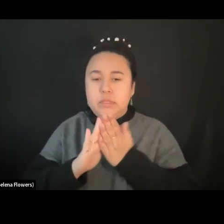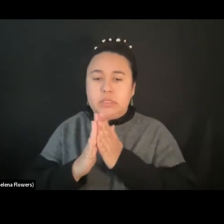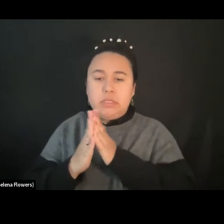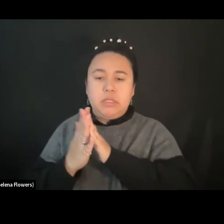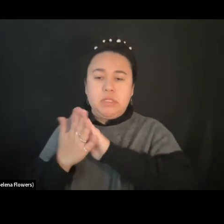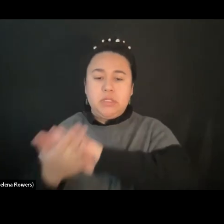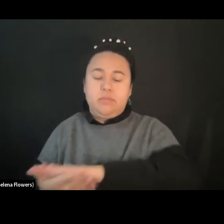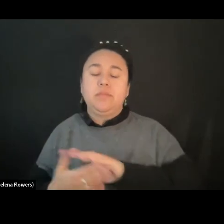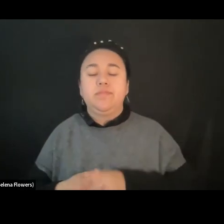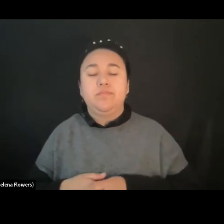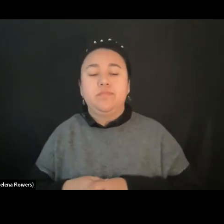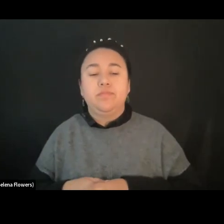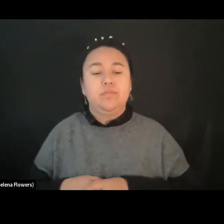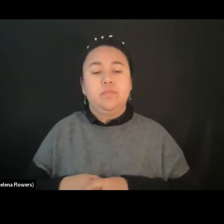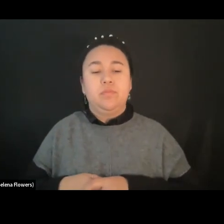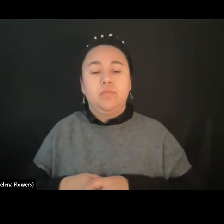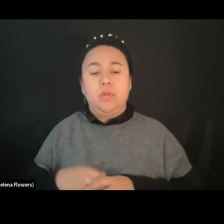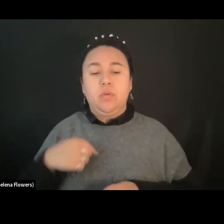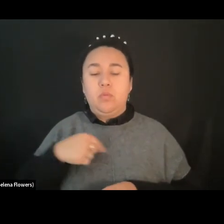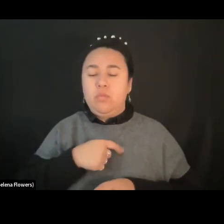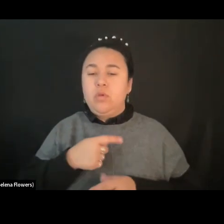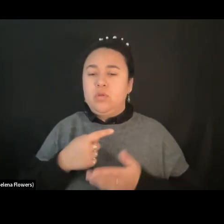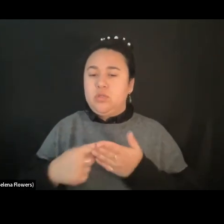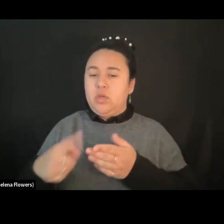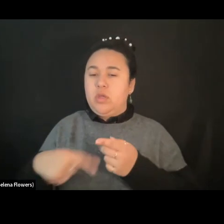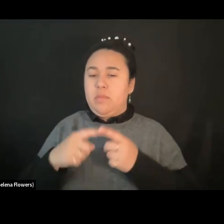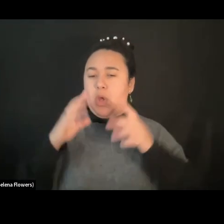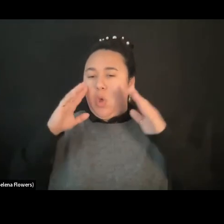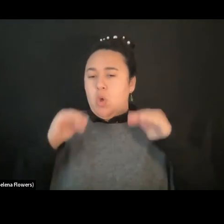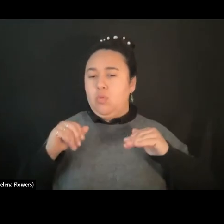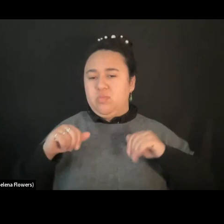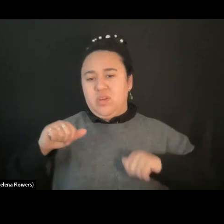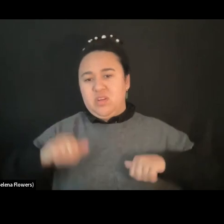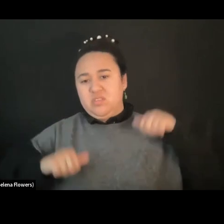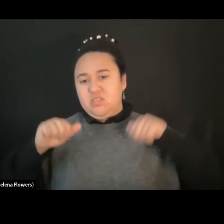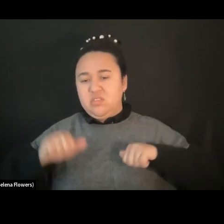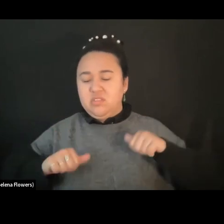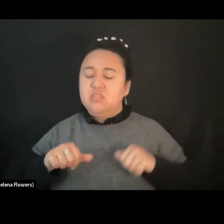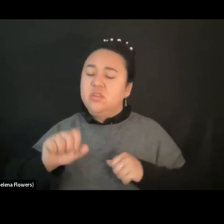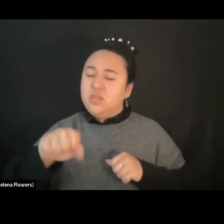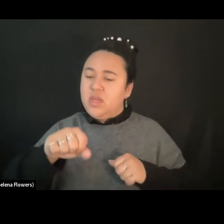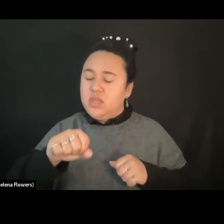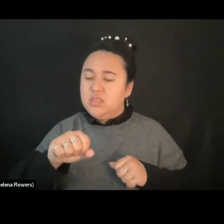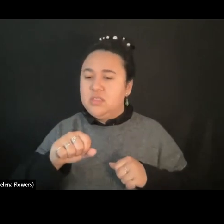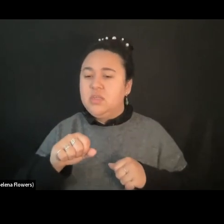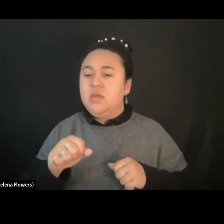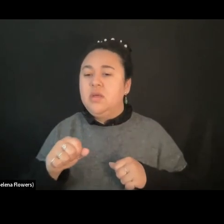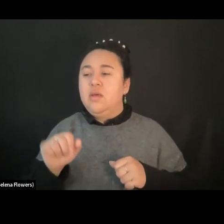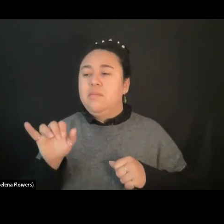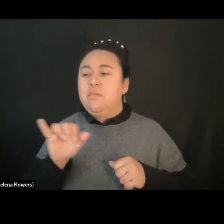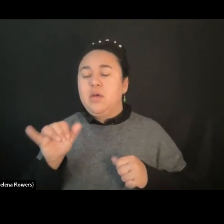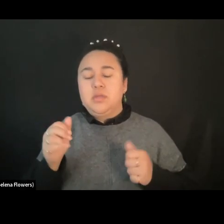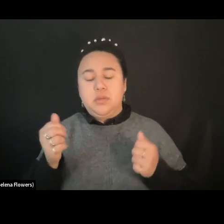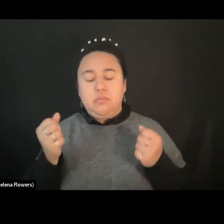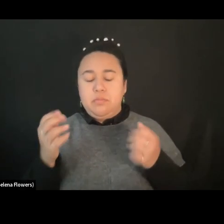We are talking about an uncertain hope, but there are also, you know, plenty of